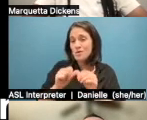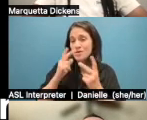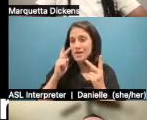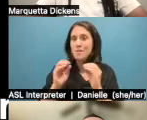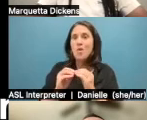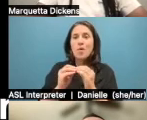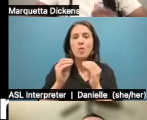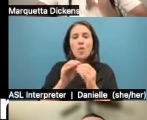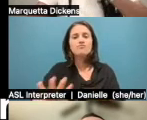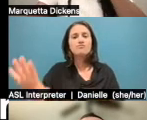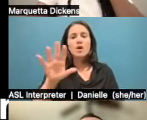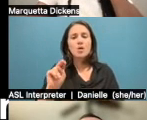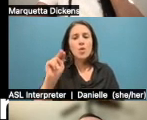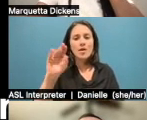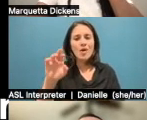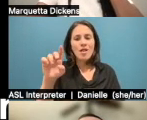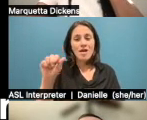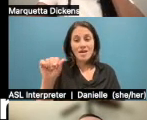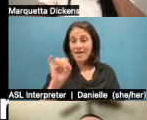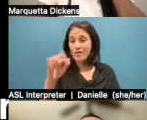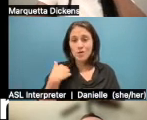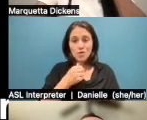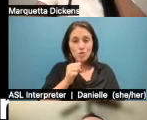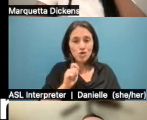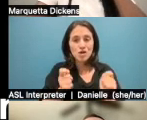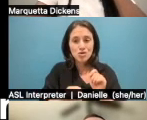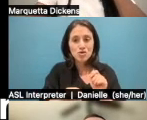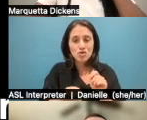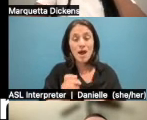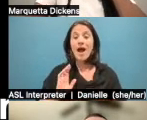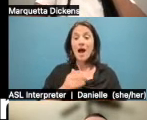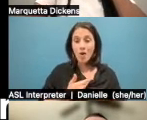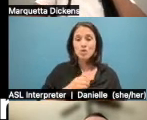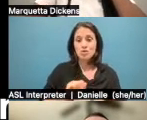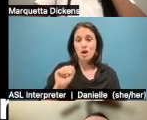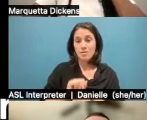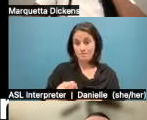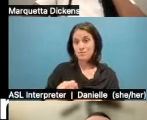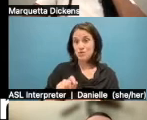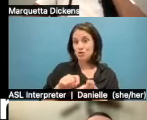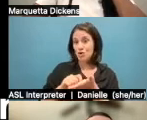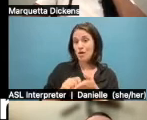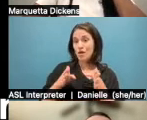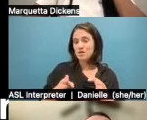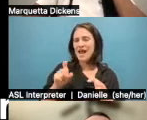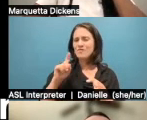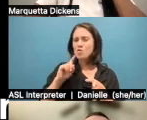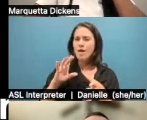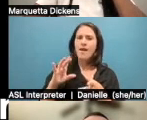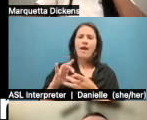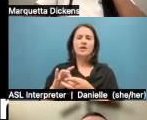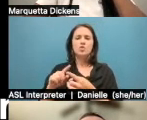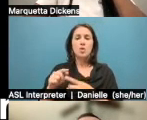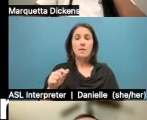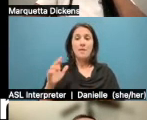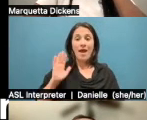the way we're doing things. But again, it's our job as journalists to sort of connect this stuff to the past and show how this stuff is